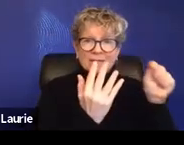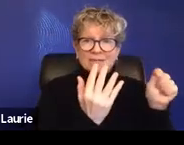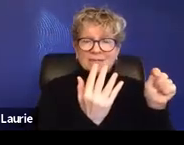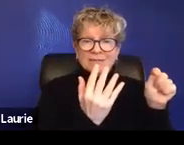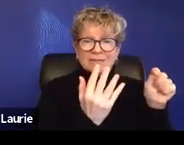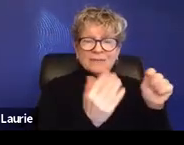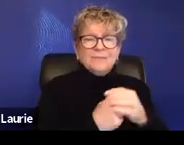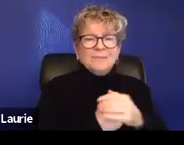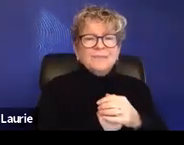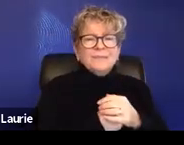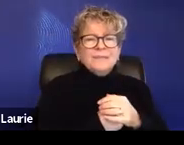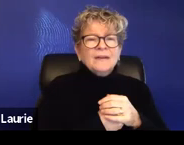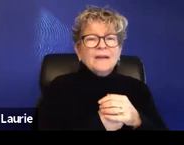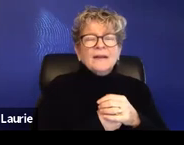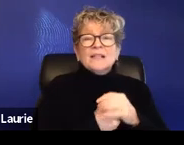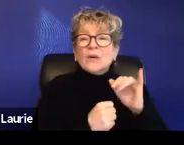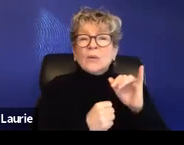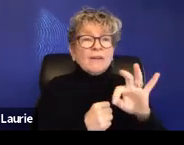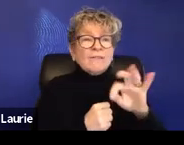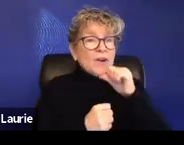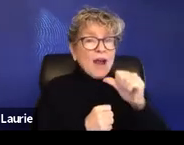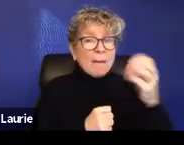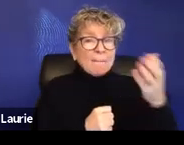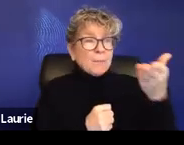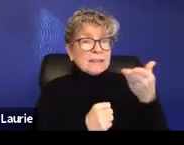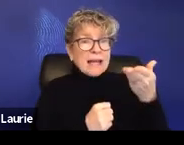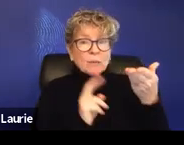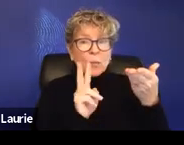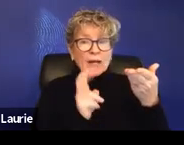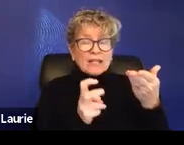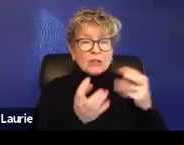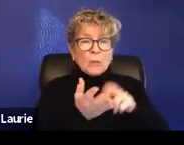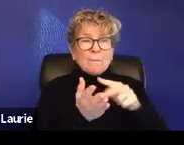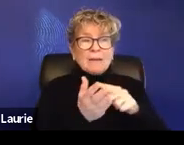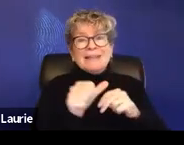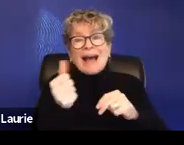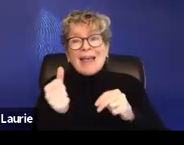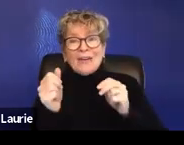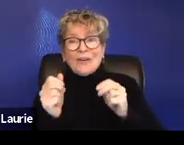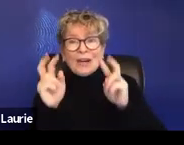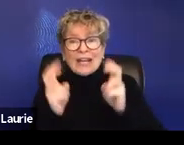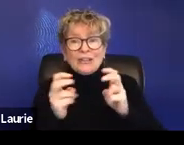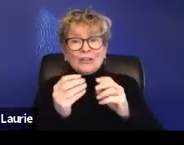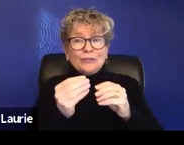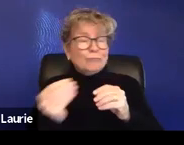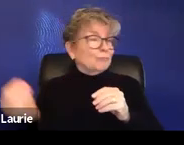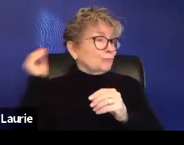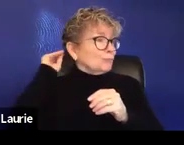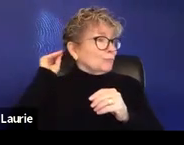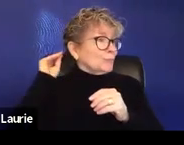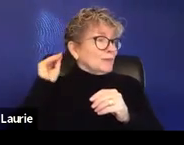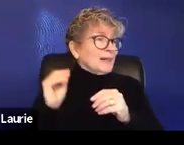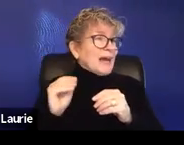non-presenting issues on the back burner. The problem with that is that those back burner issues eventually become emergency